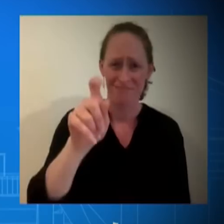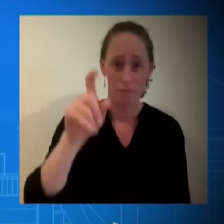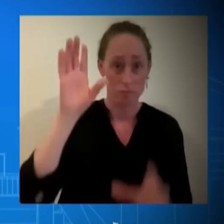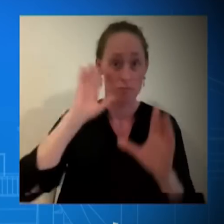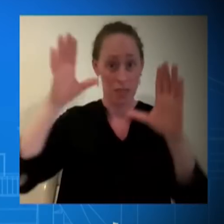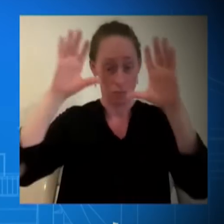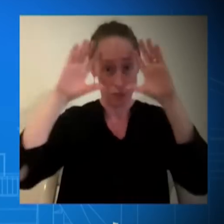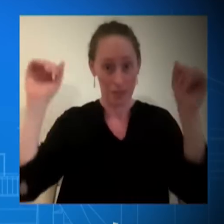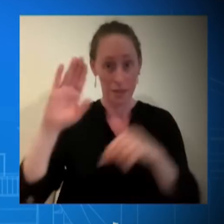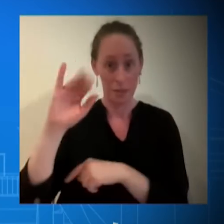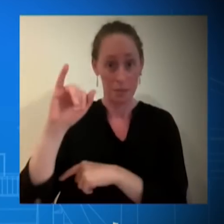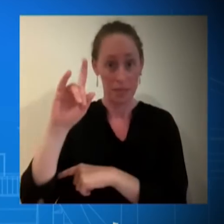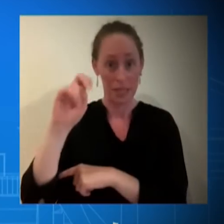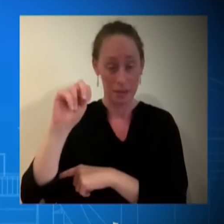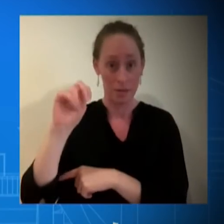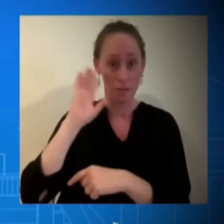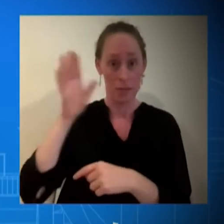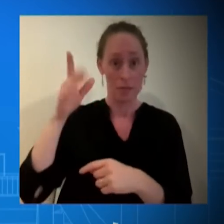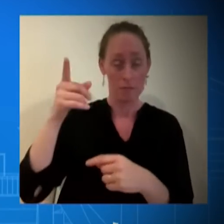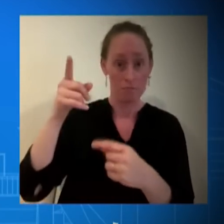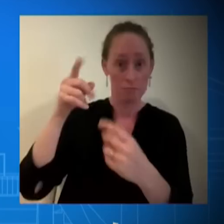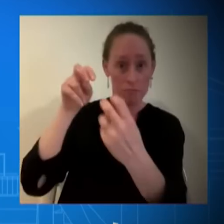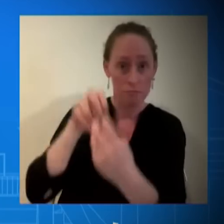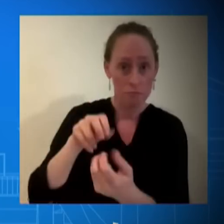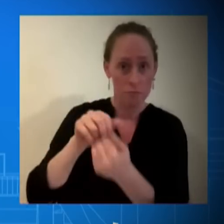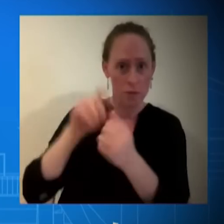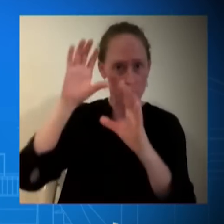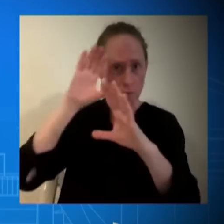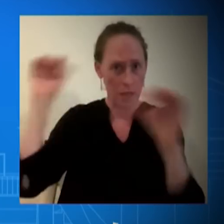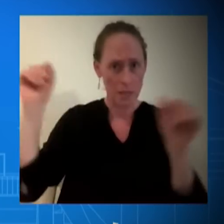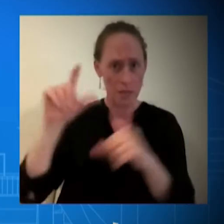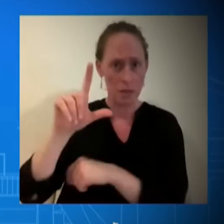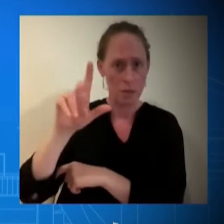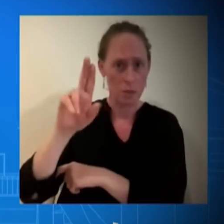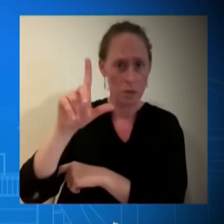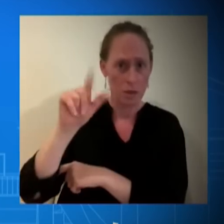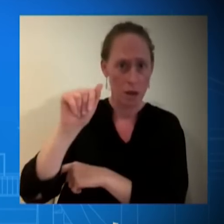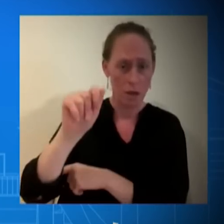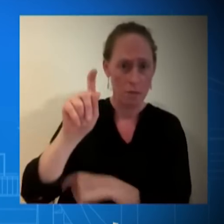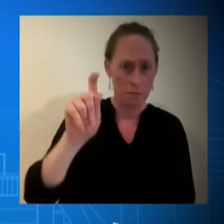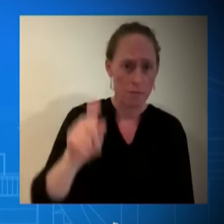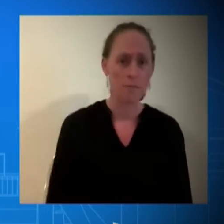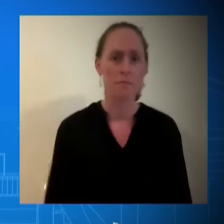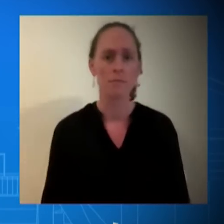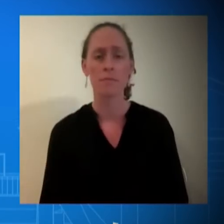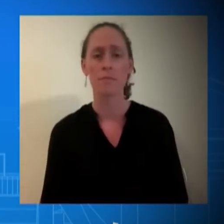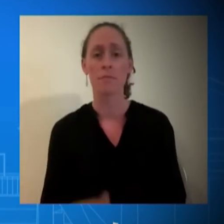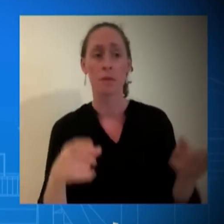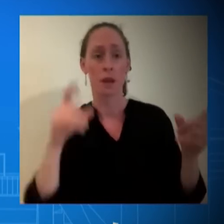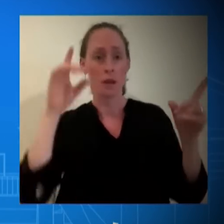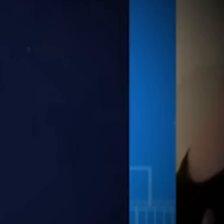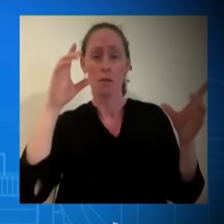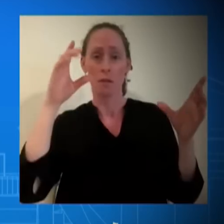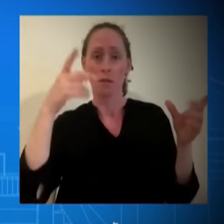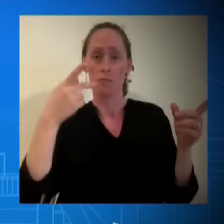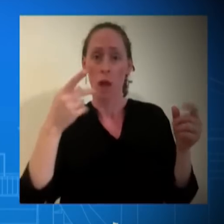Any of the engagement with President Modi, to what extent is he looking to pressure them or urge them to toughen their approach on both Russia and